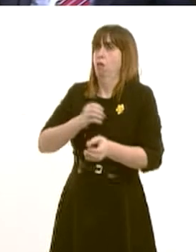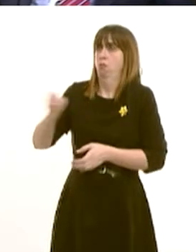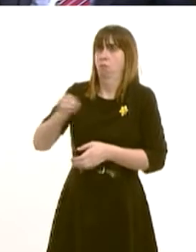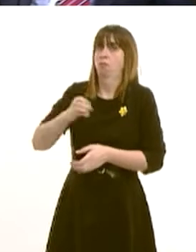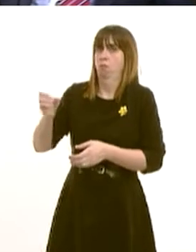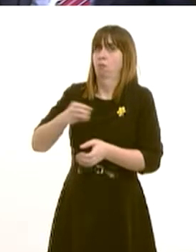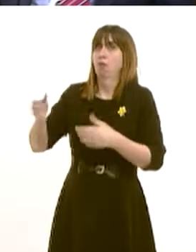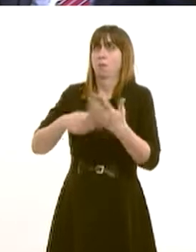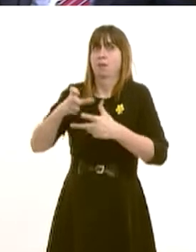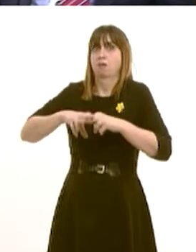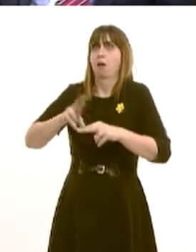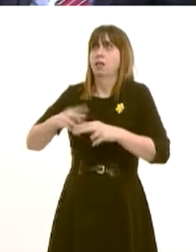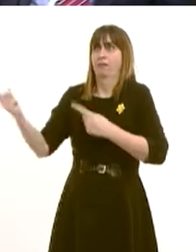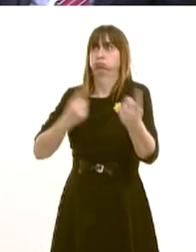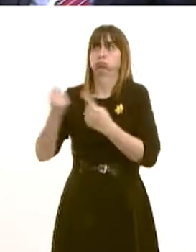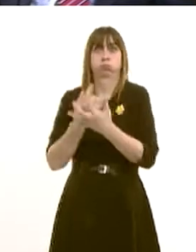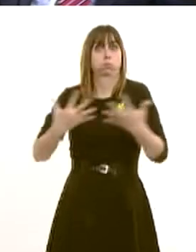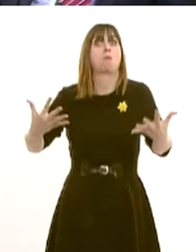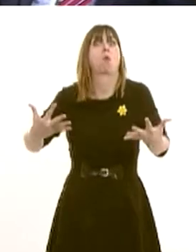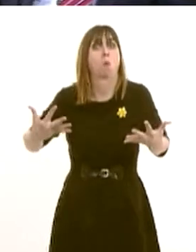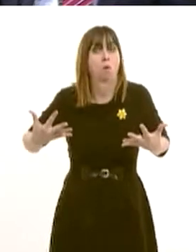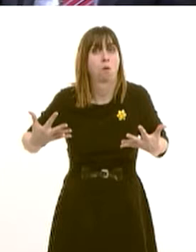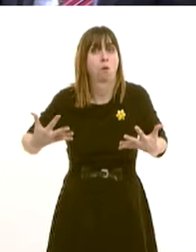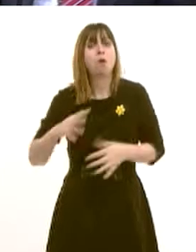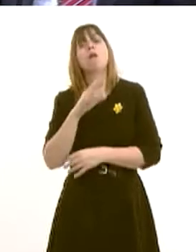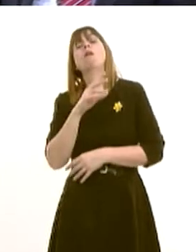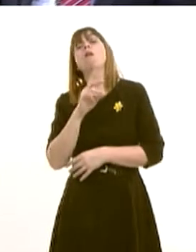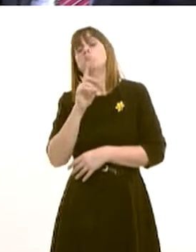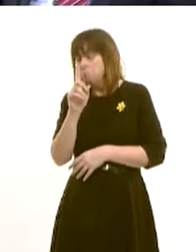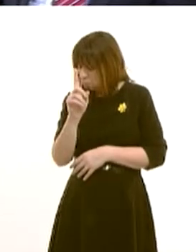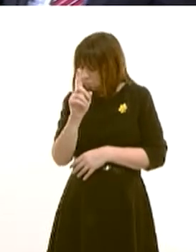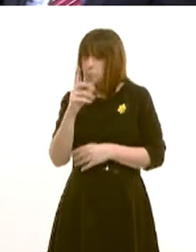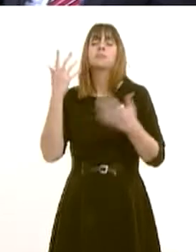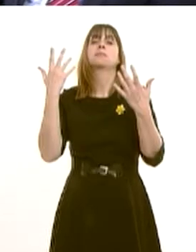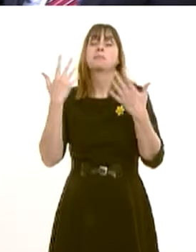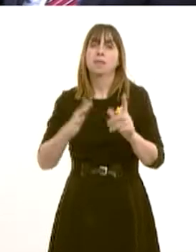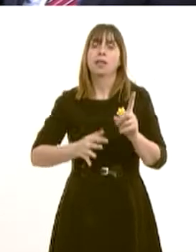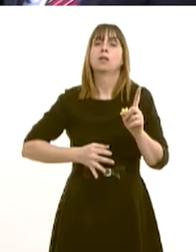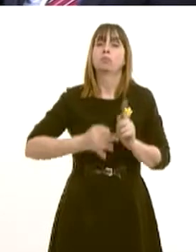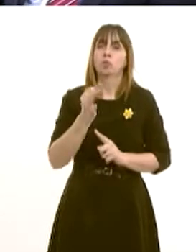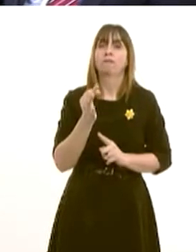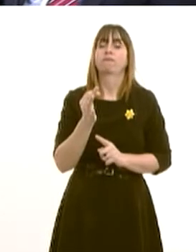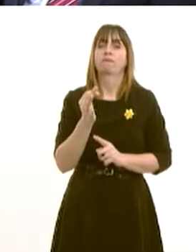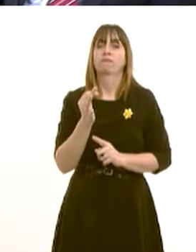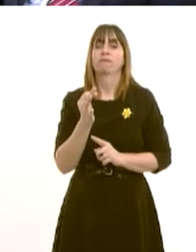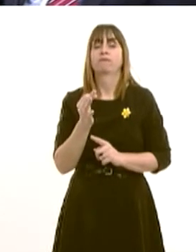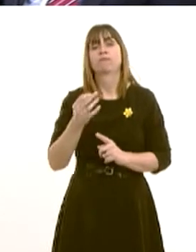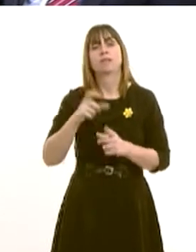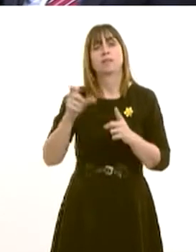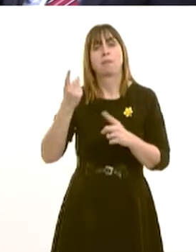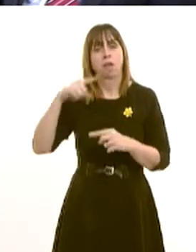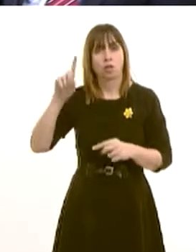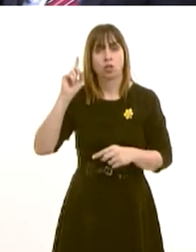Cardiff has needed to see and treat more patients. Nevertheless, there has been an improvement in performance for December of last year.